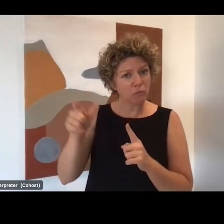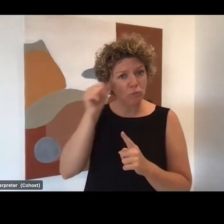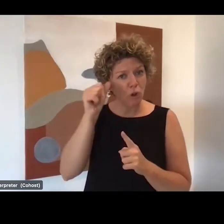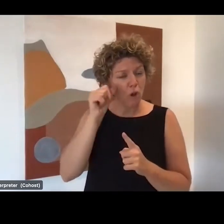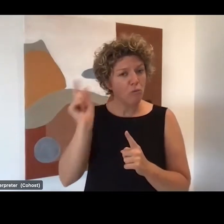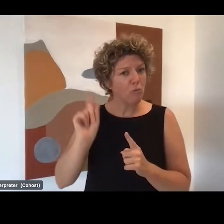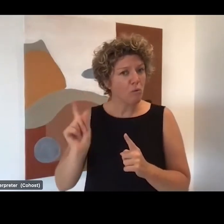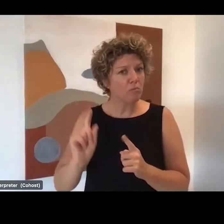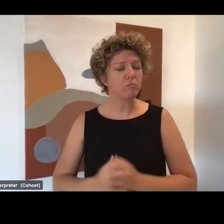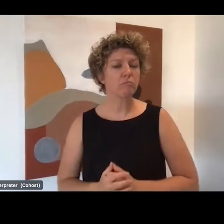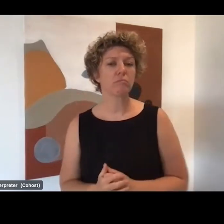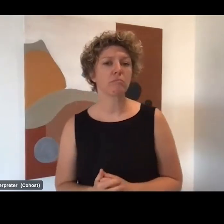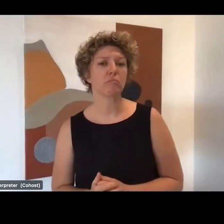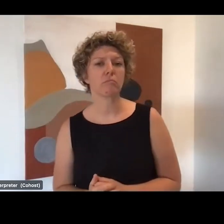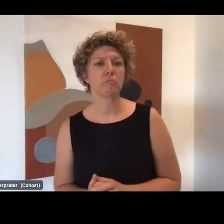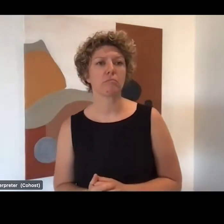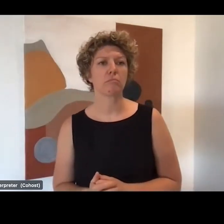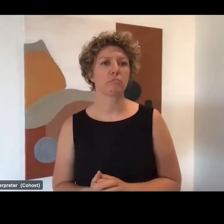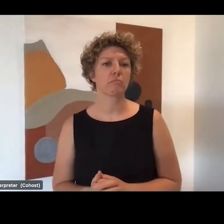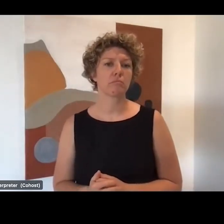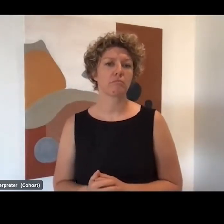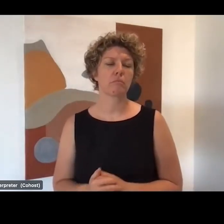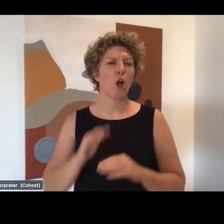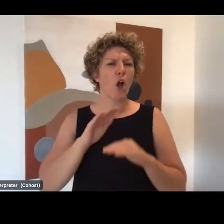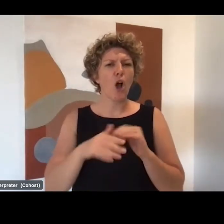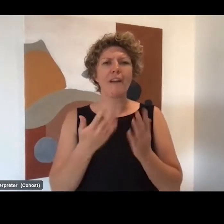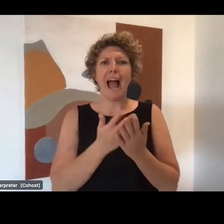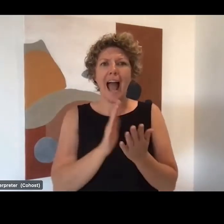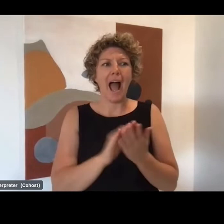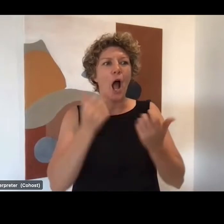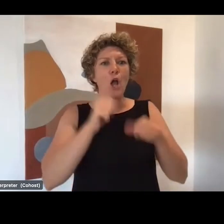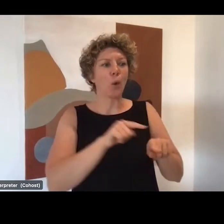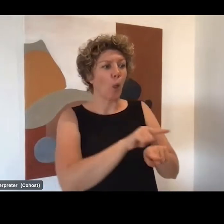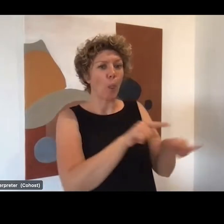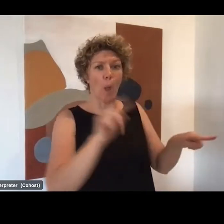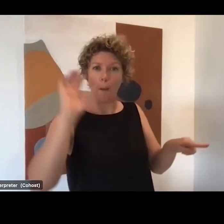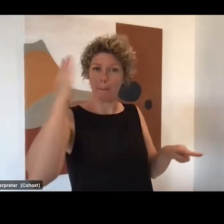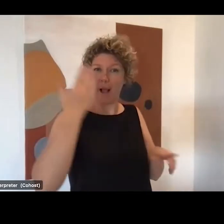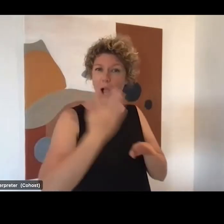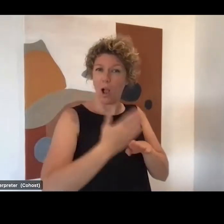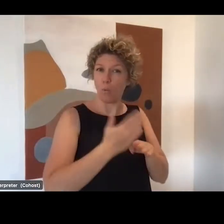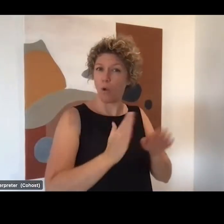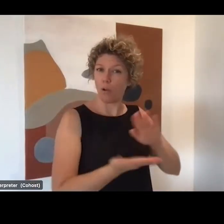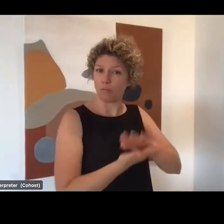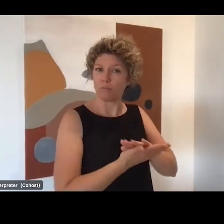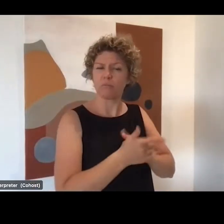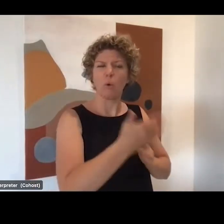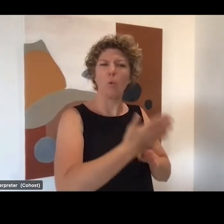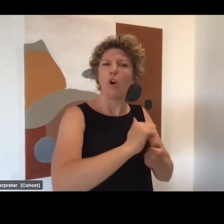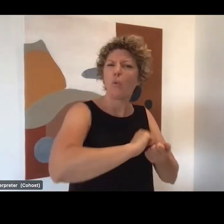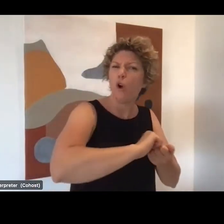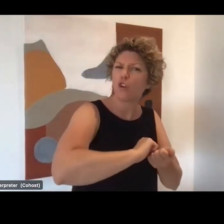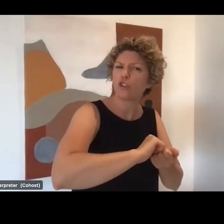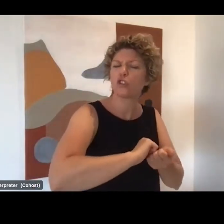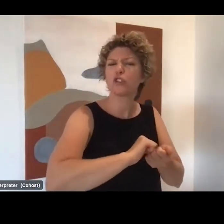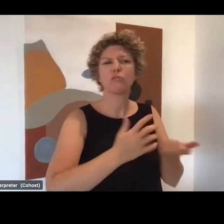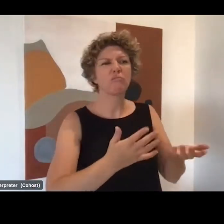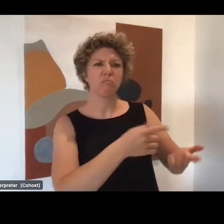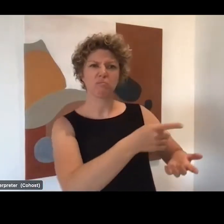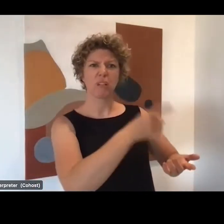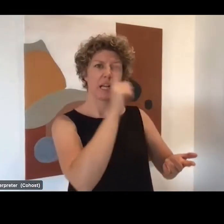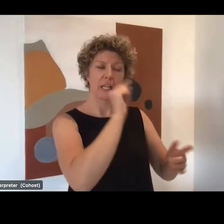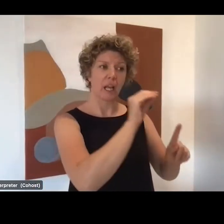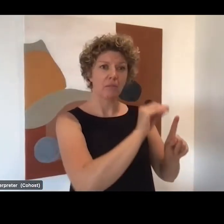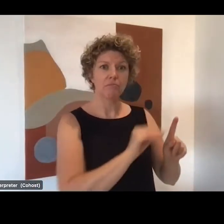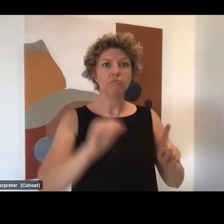about utilising people who are already in the aged care system and retraining. So they're already feeling about